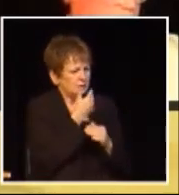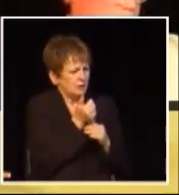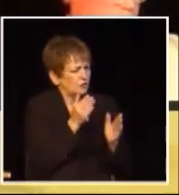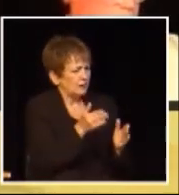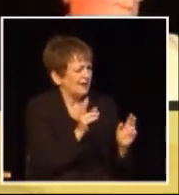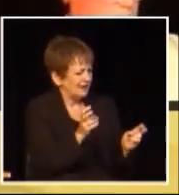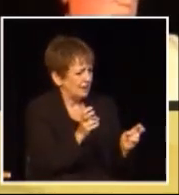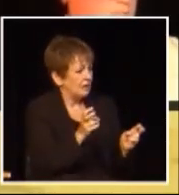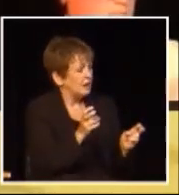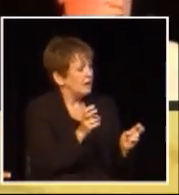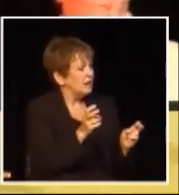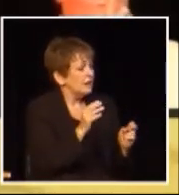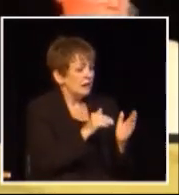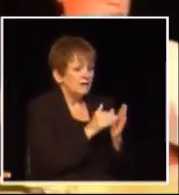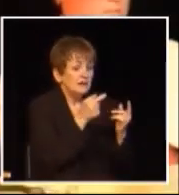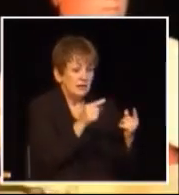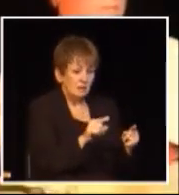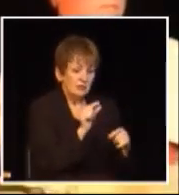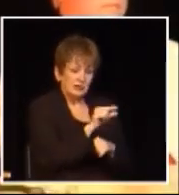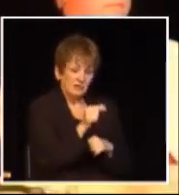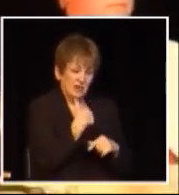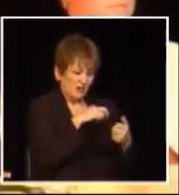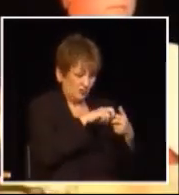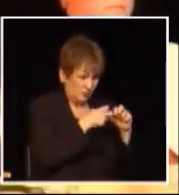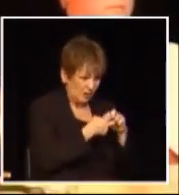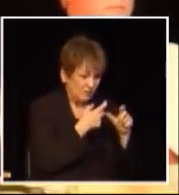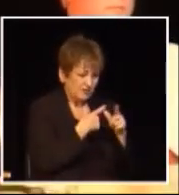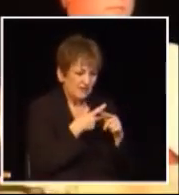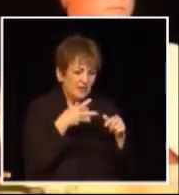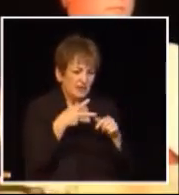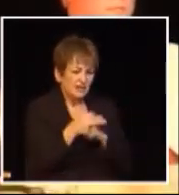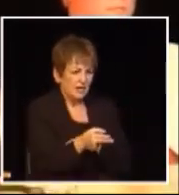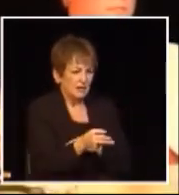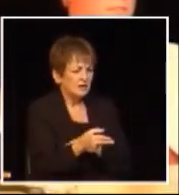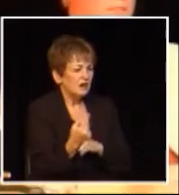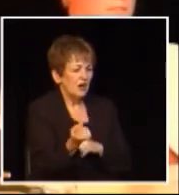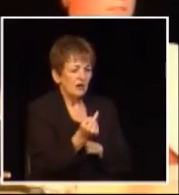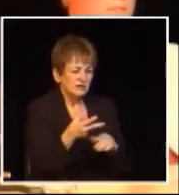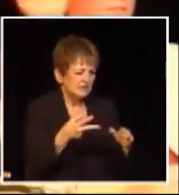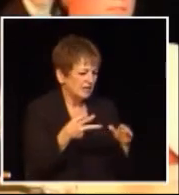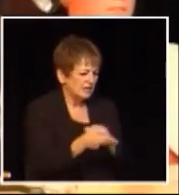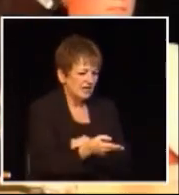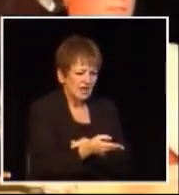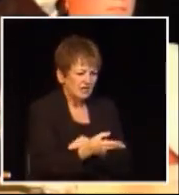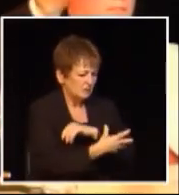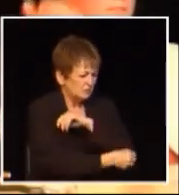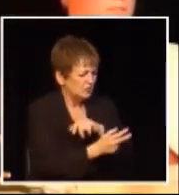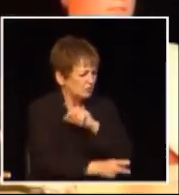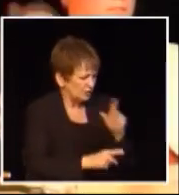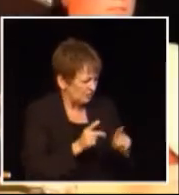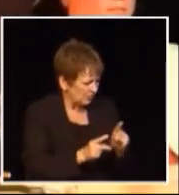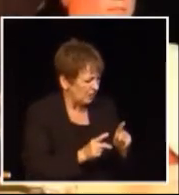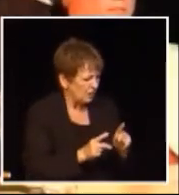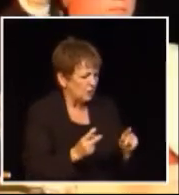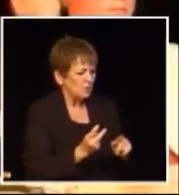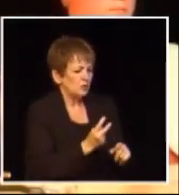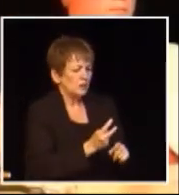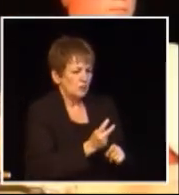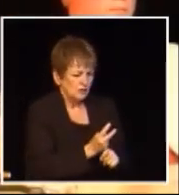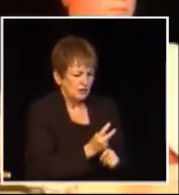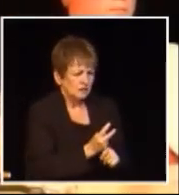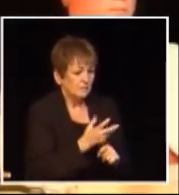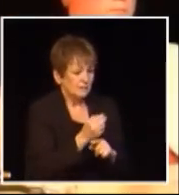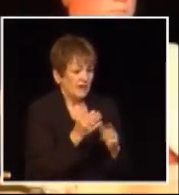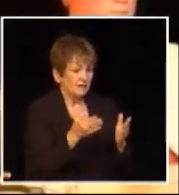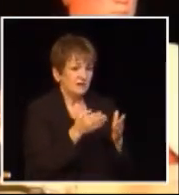seems that every time the government has a problem they lay off certainly and cut back and it's always at the bottom it's never at the top the top keeps growing